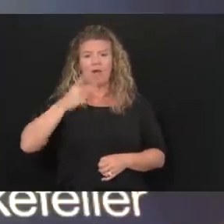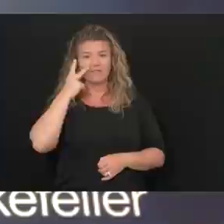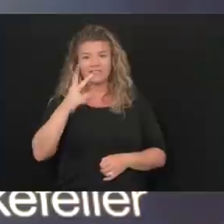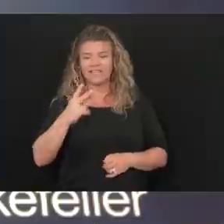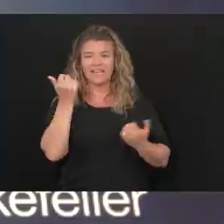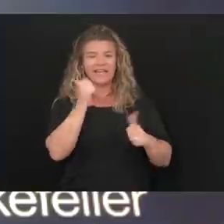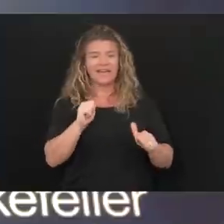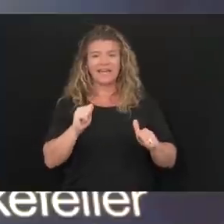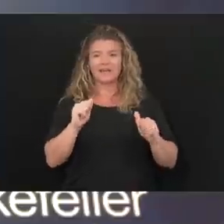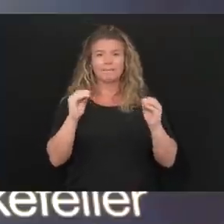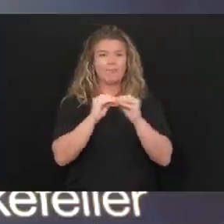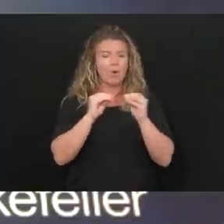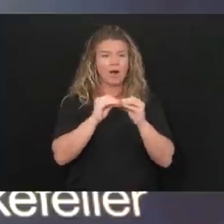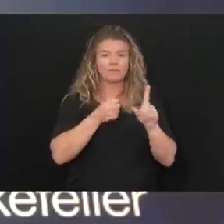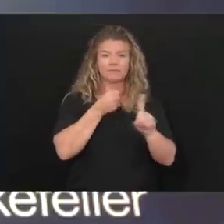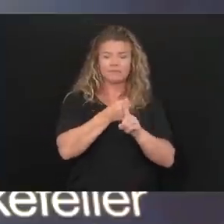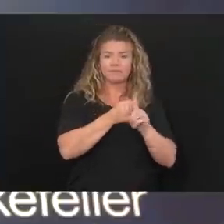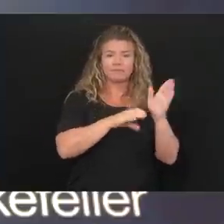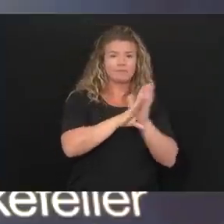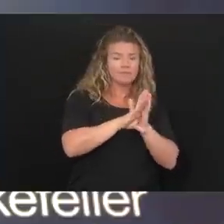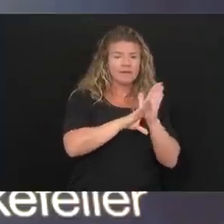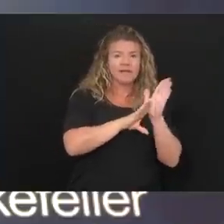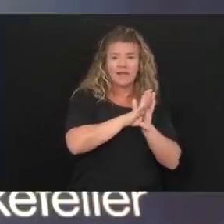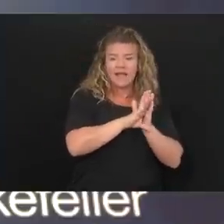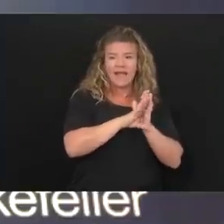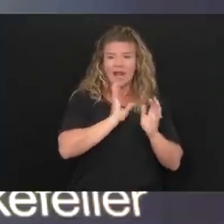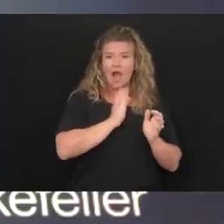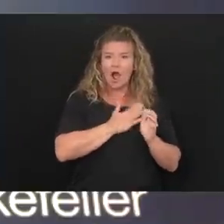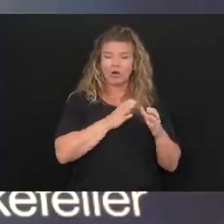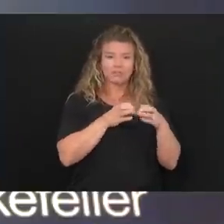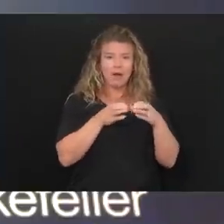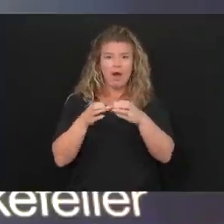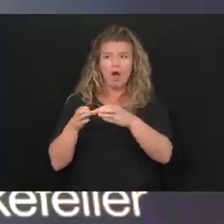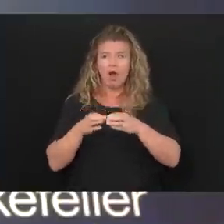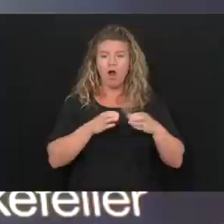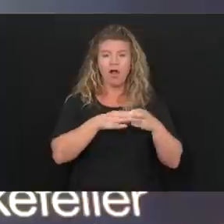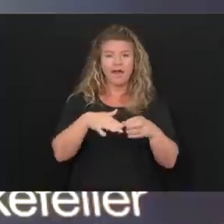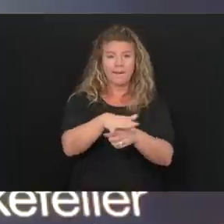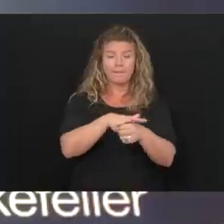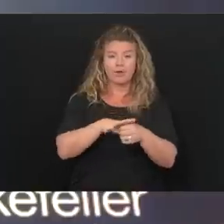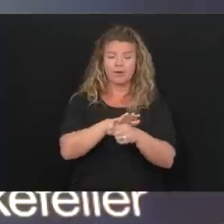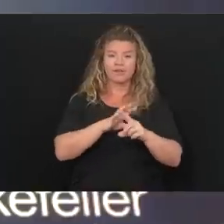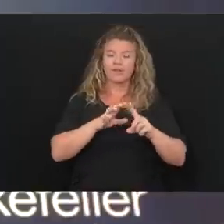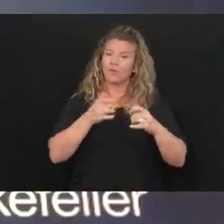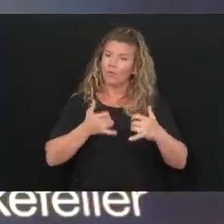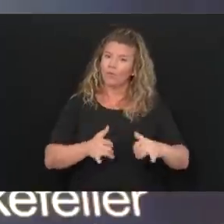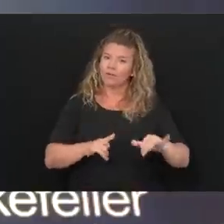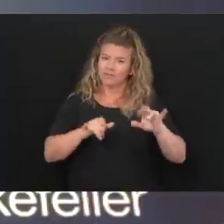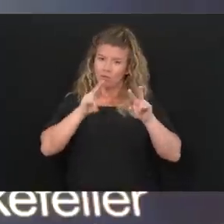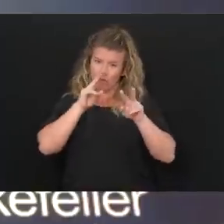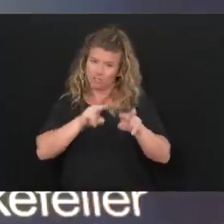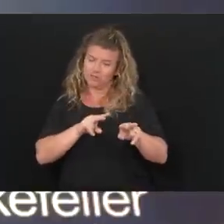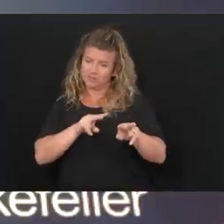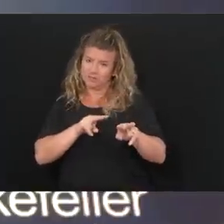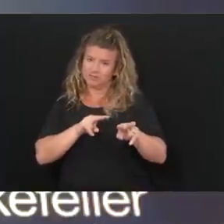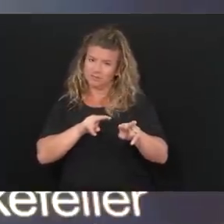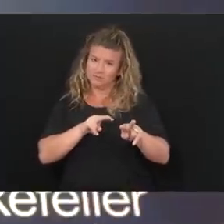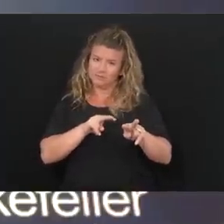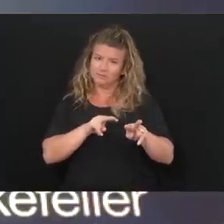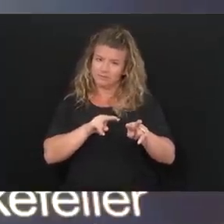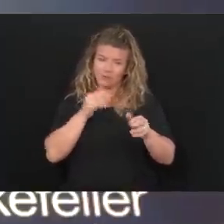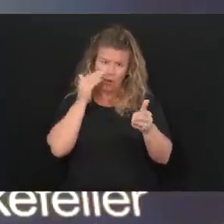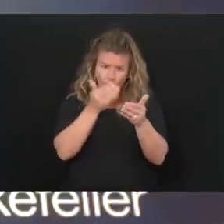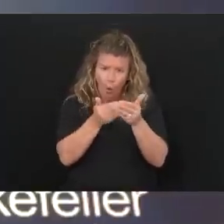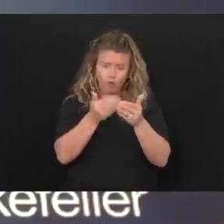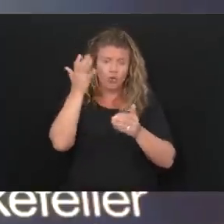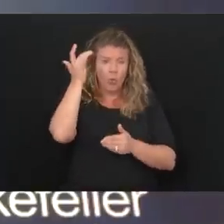outbursts and outbreaks in some of these communities, we are keeping a very, very watchful eye because